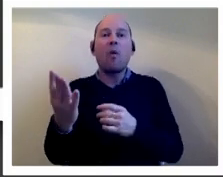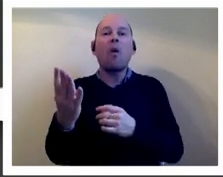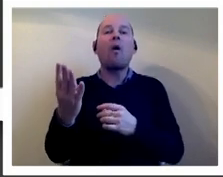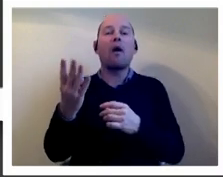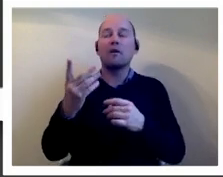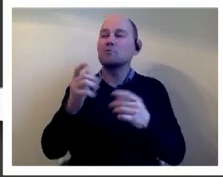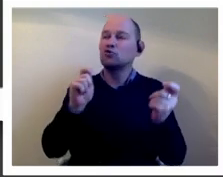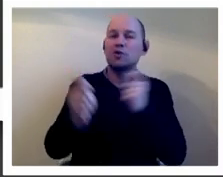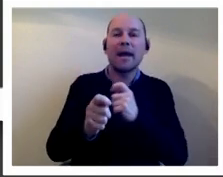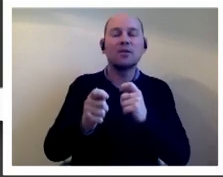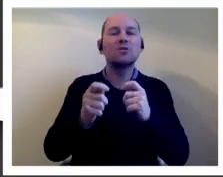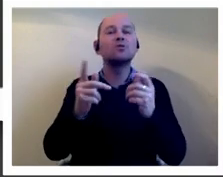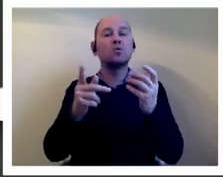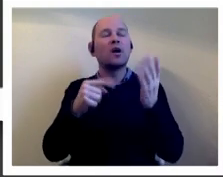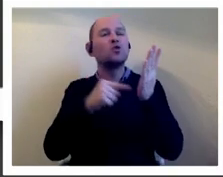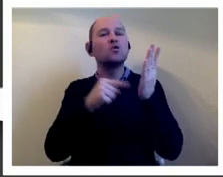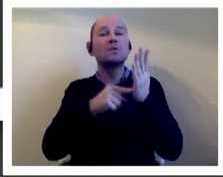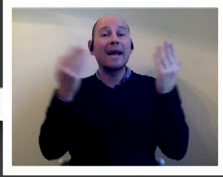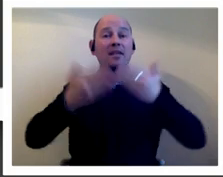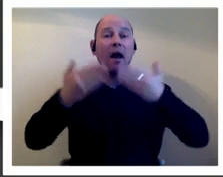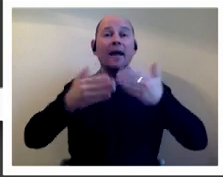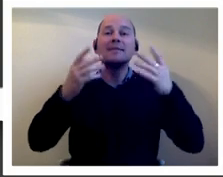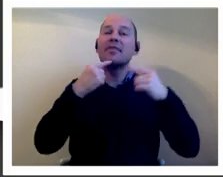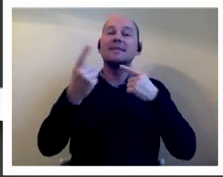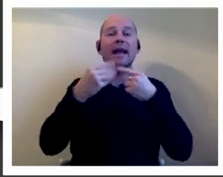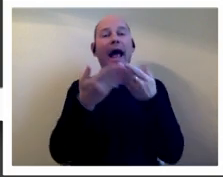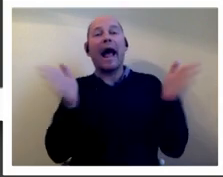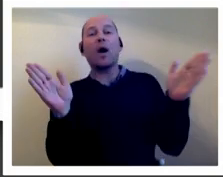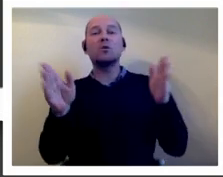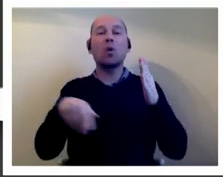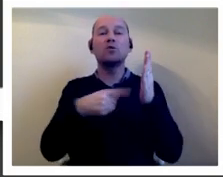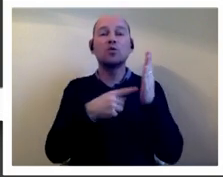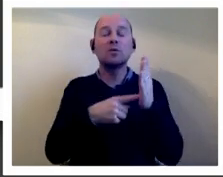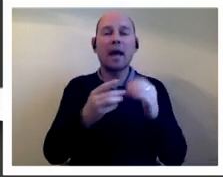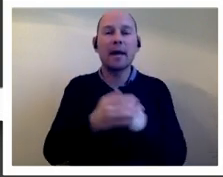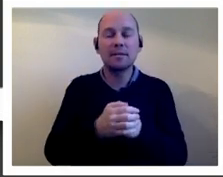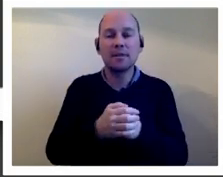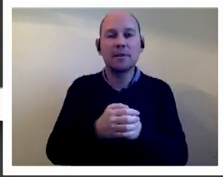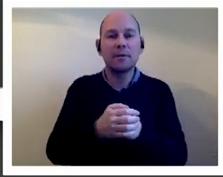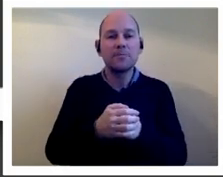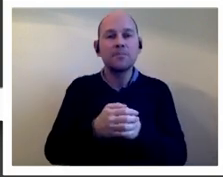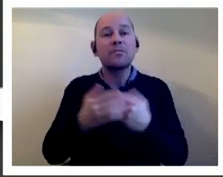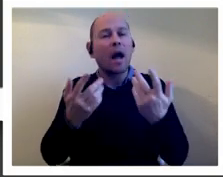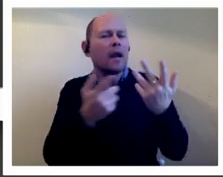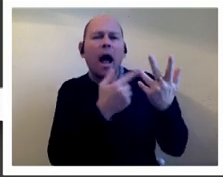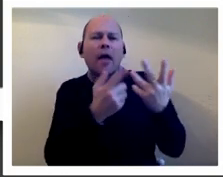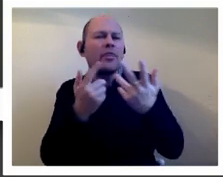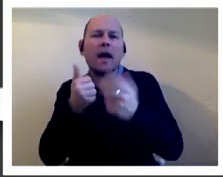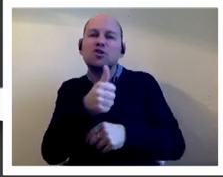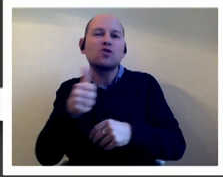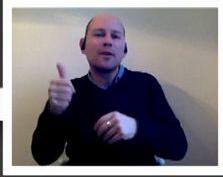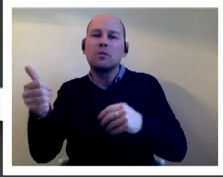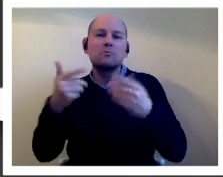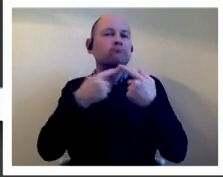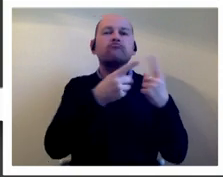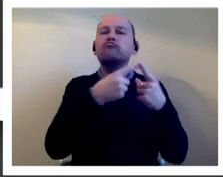the production company went by the name of abseil and not the woman who went over the balcony but it was art and theater